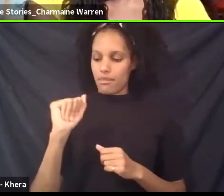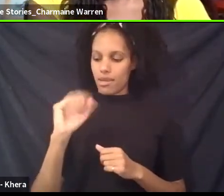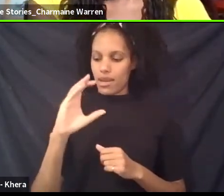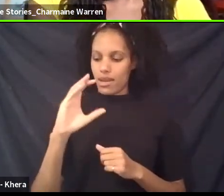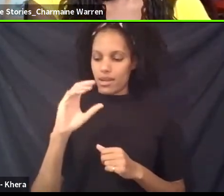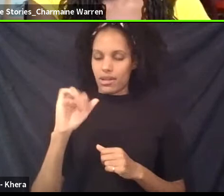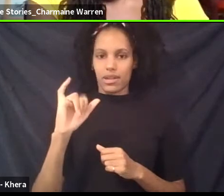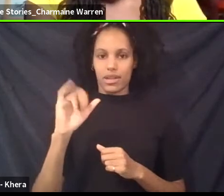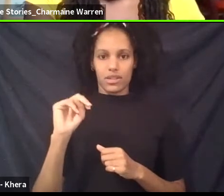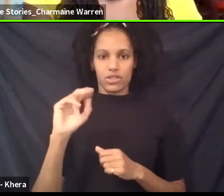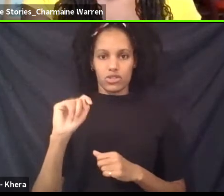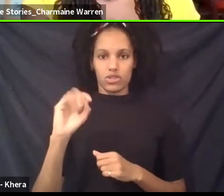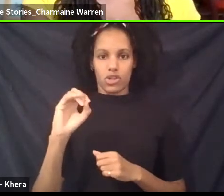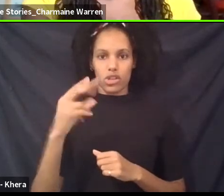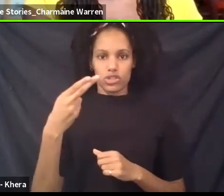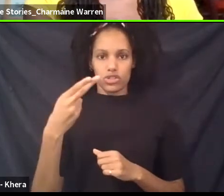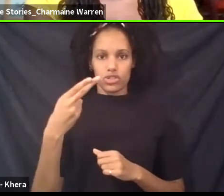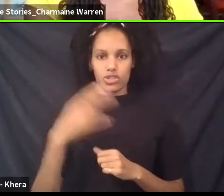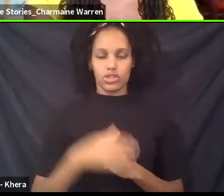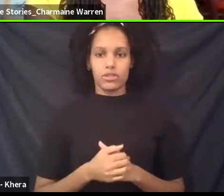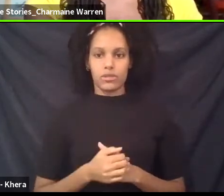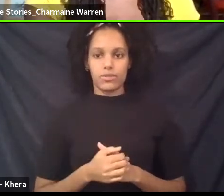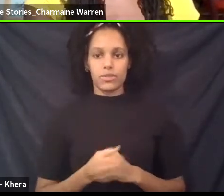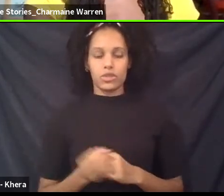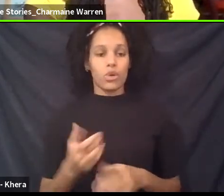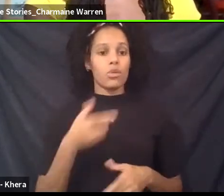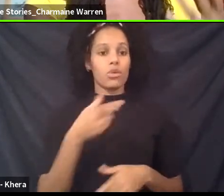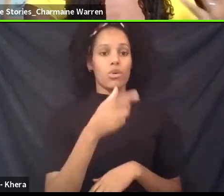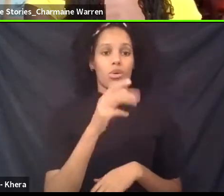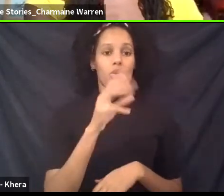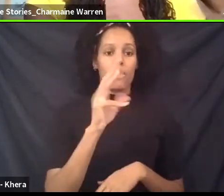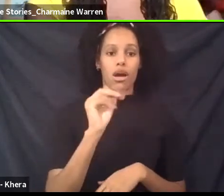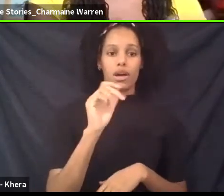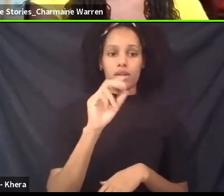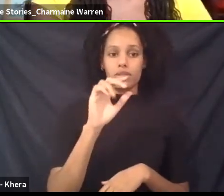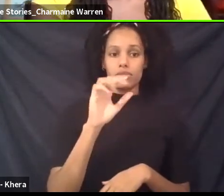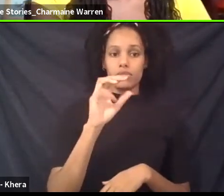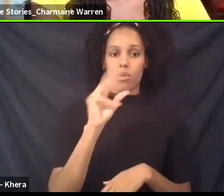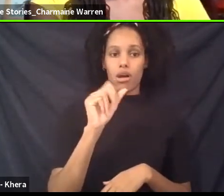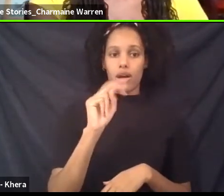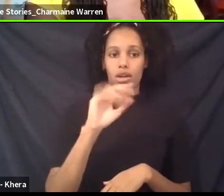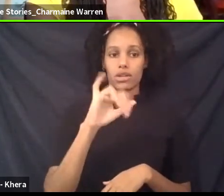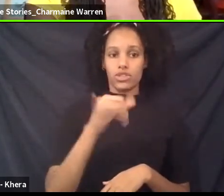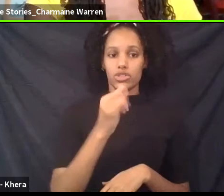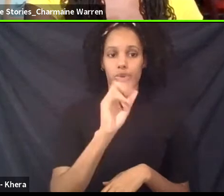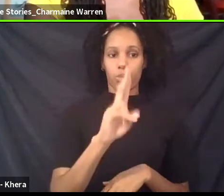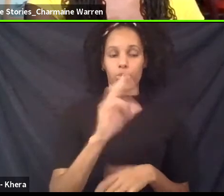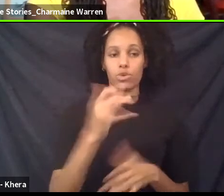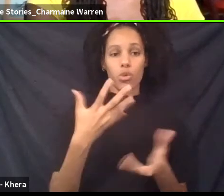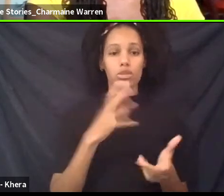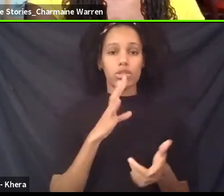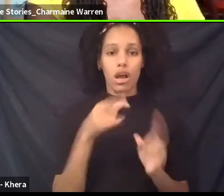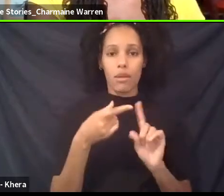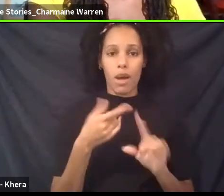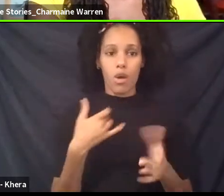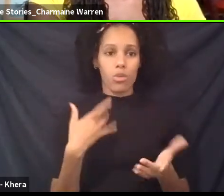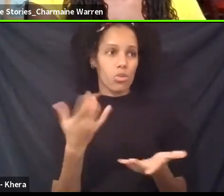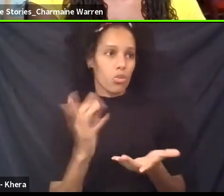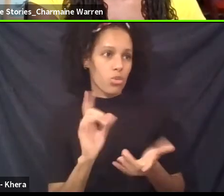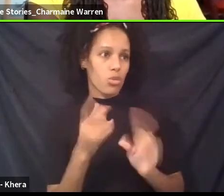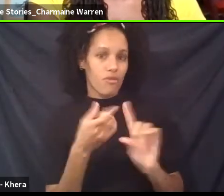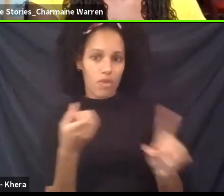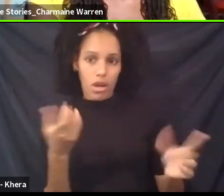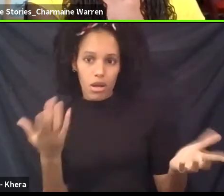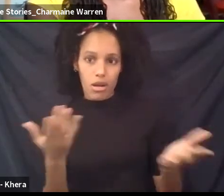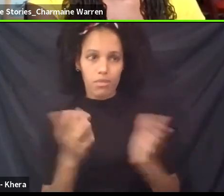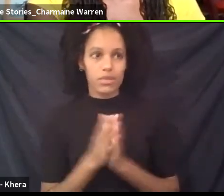Lots of people are here. Wanjiru, did you want to talk more about this? Where do you come from? And I'm going to scroll down a little bit and find